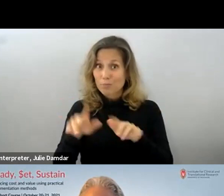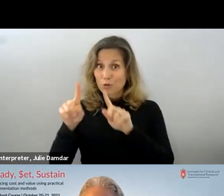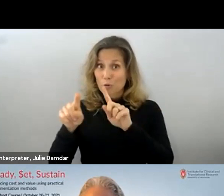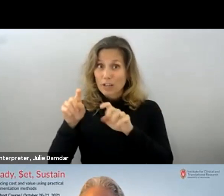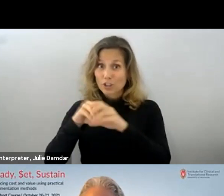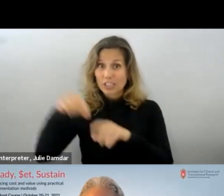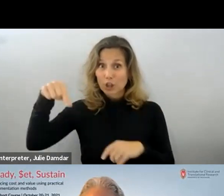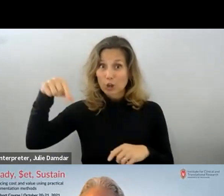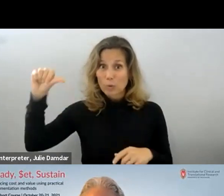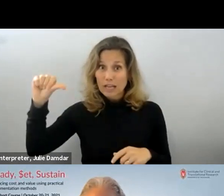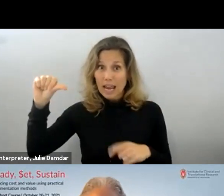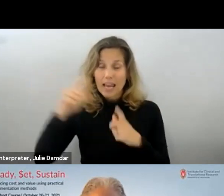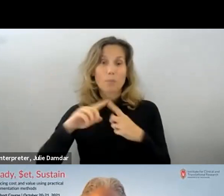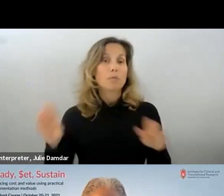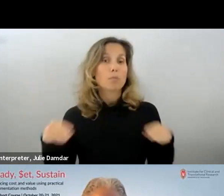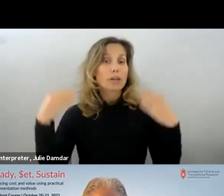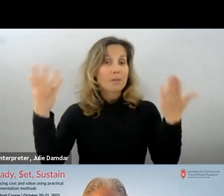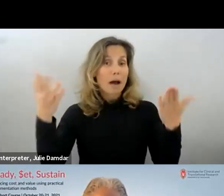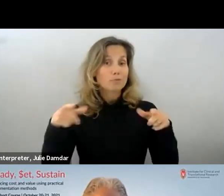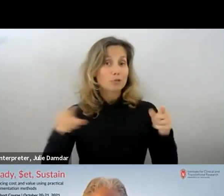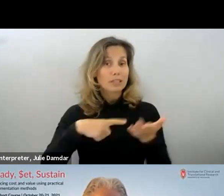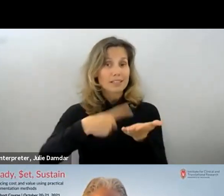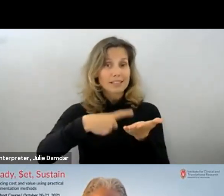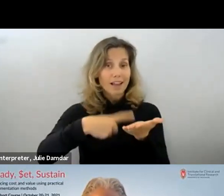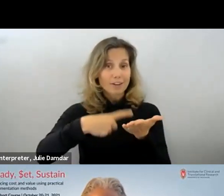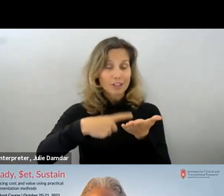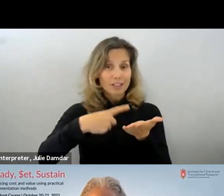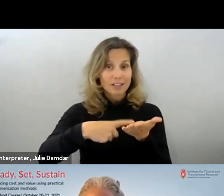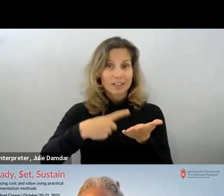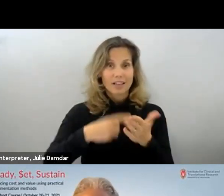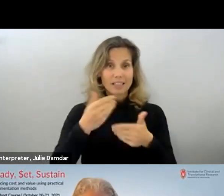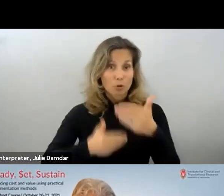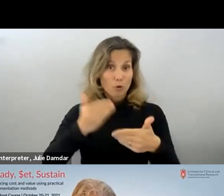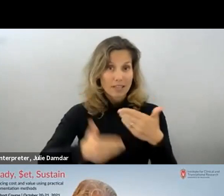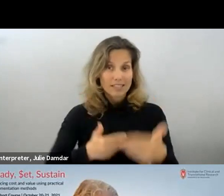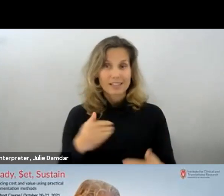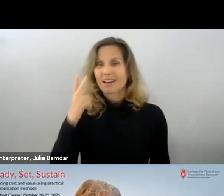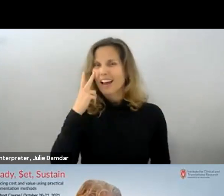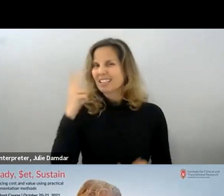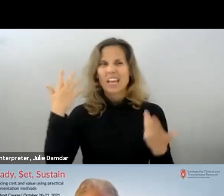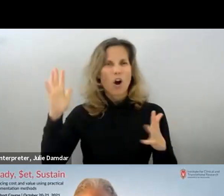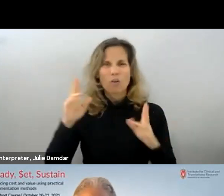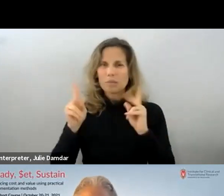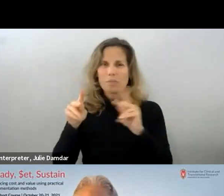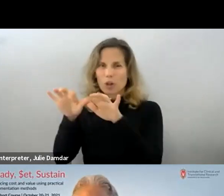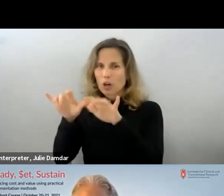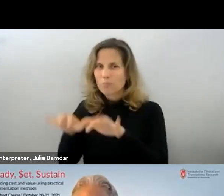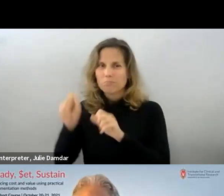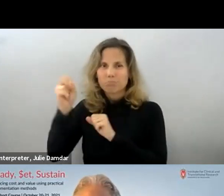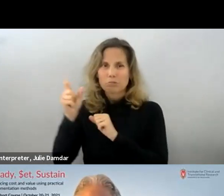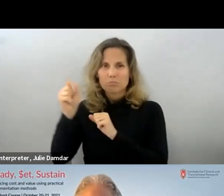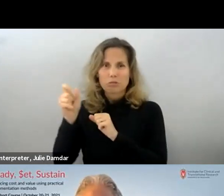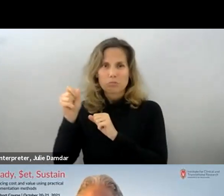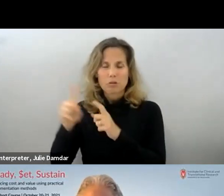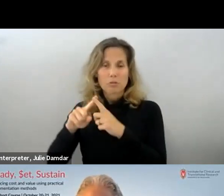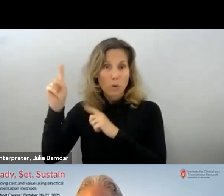raise them as our discussion progresses. And I see there are already a couple of questions already